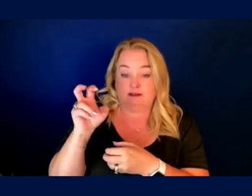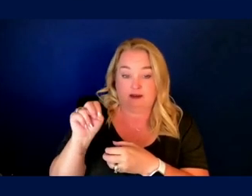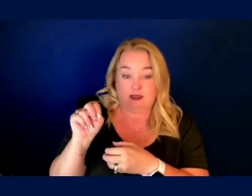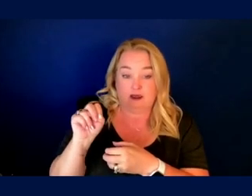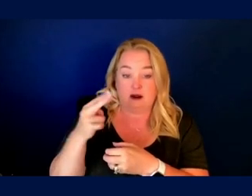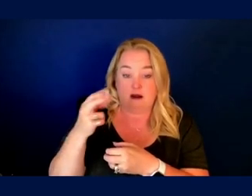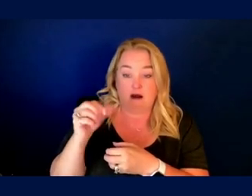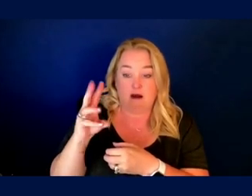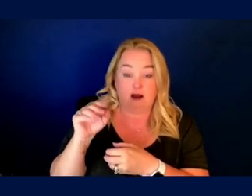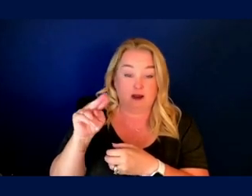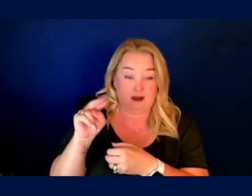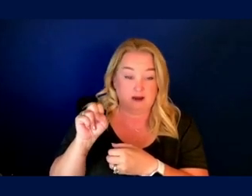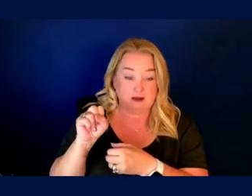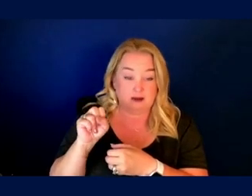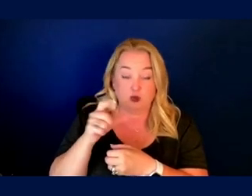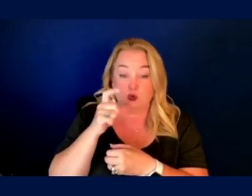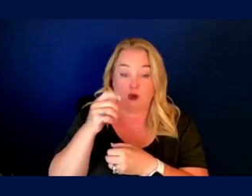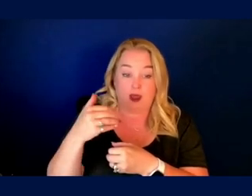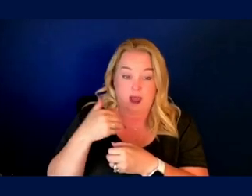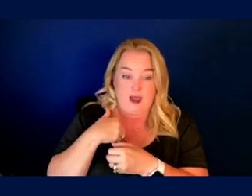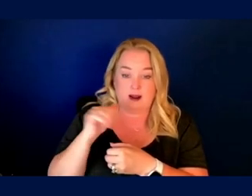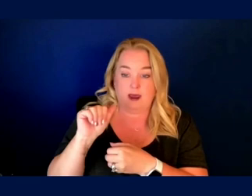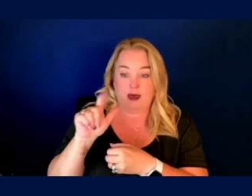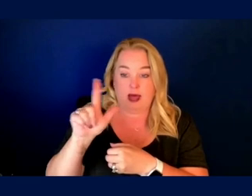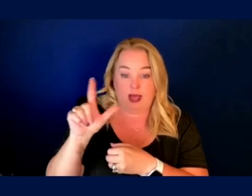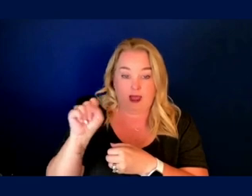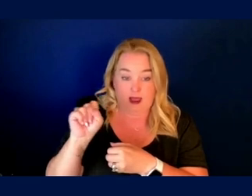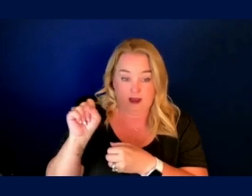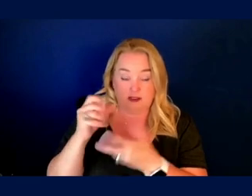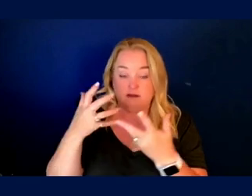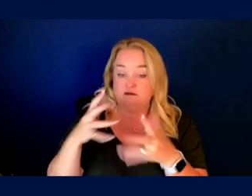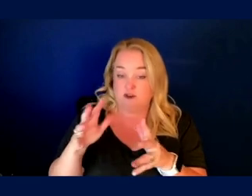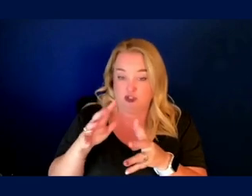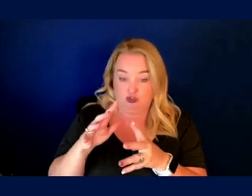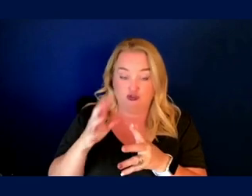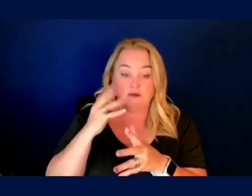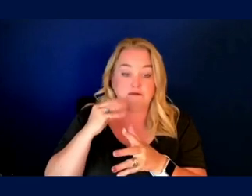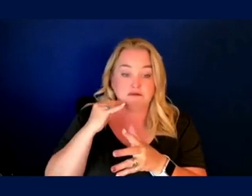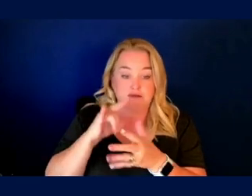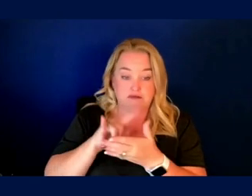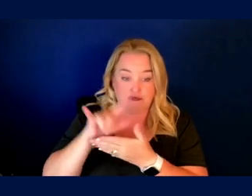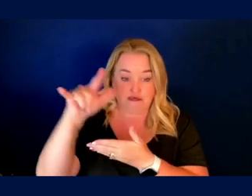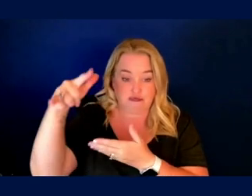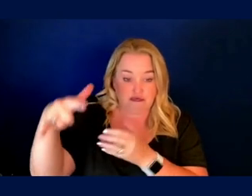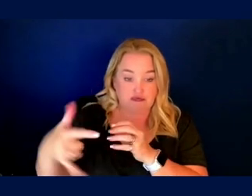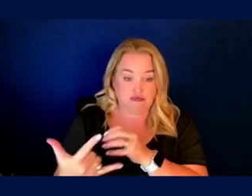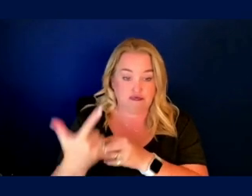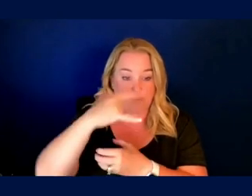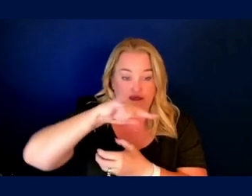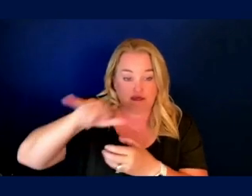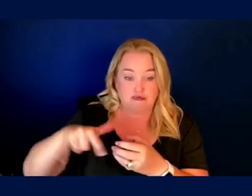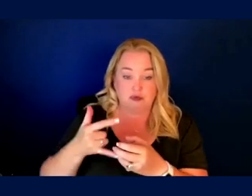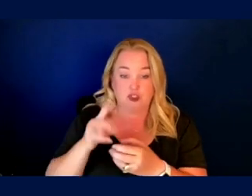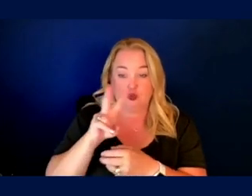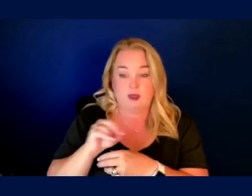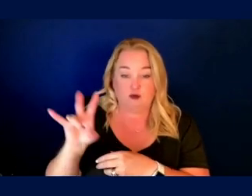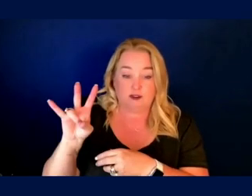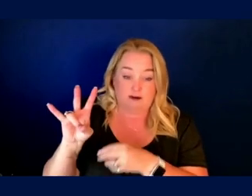ALS, flew with medical attendants on a parabolic flight with Zero-G Corporation in 2007.